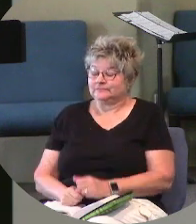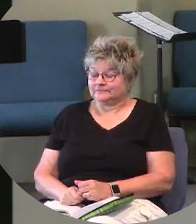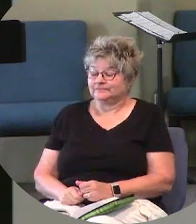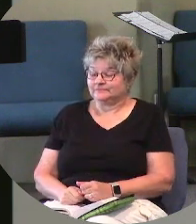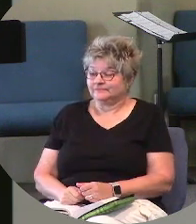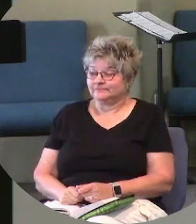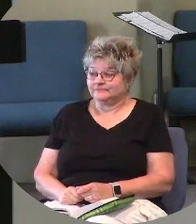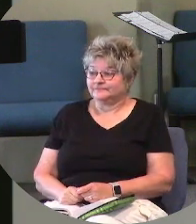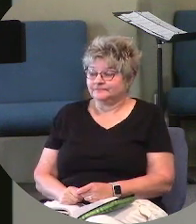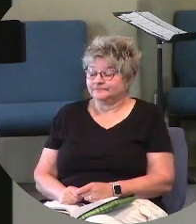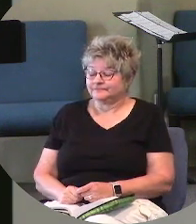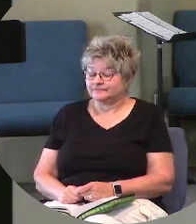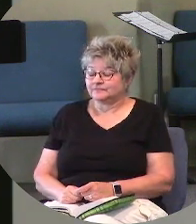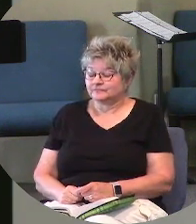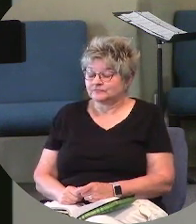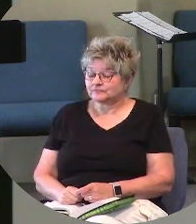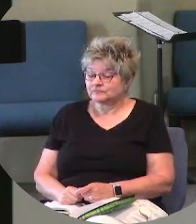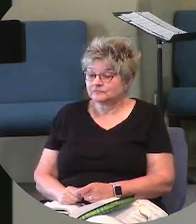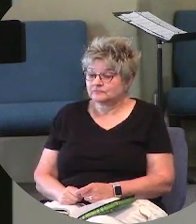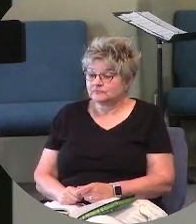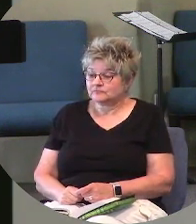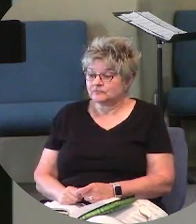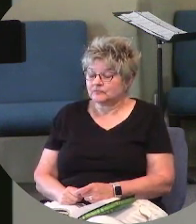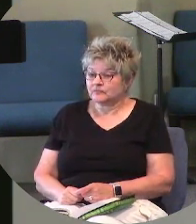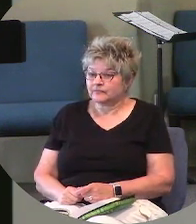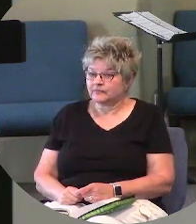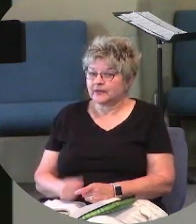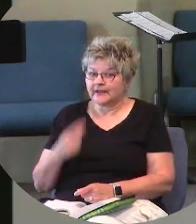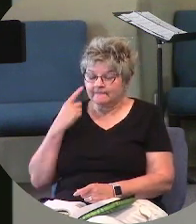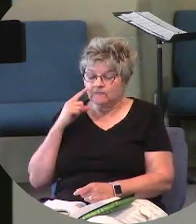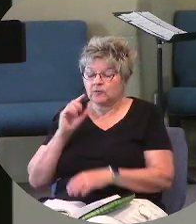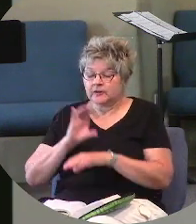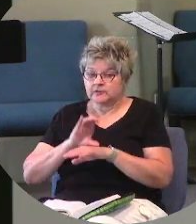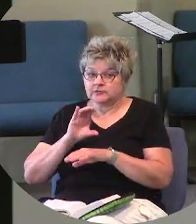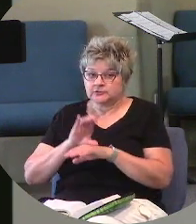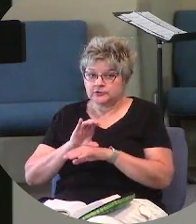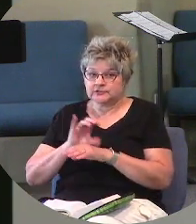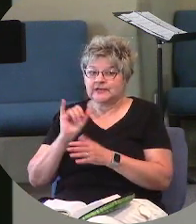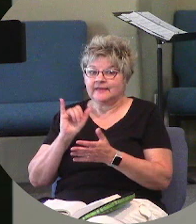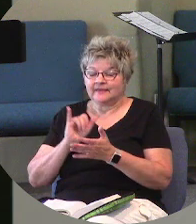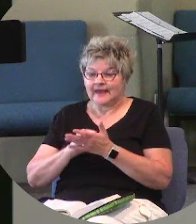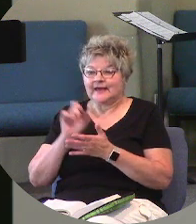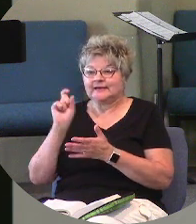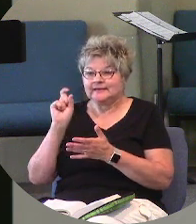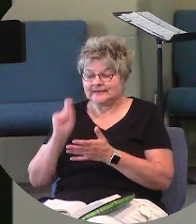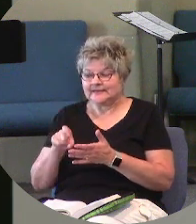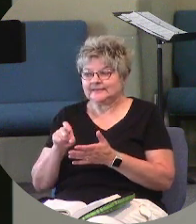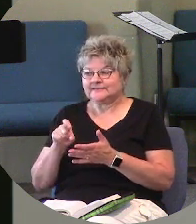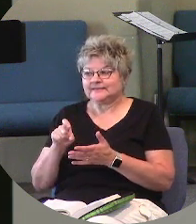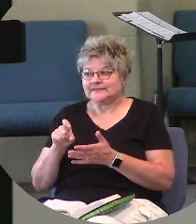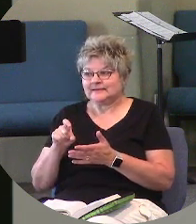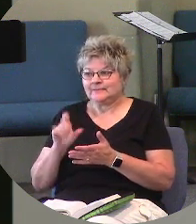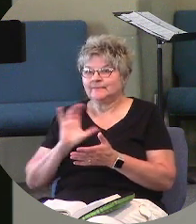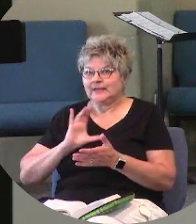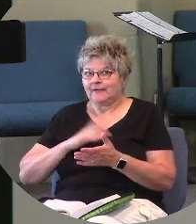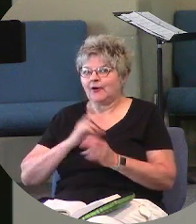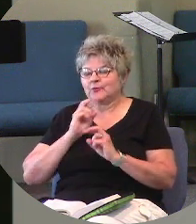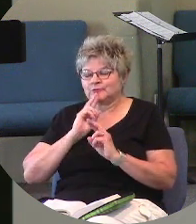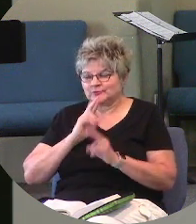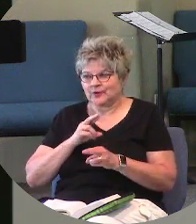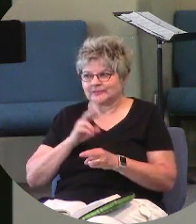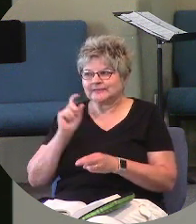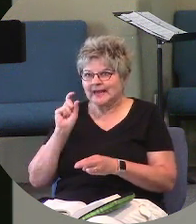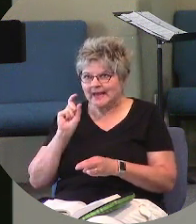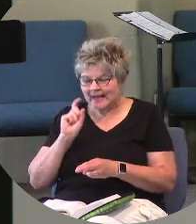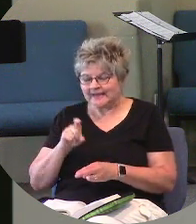to you. You know, for the church, that needs to be our response. That has